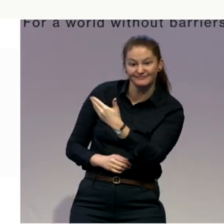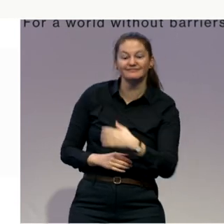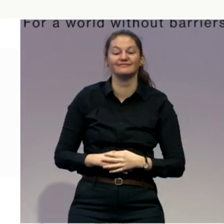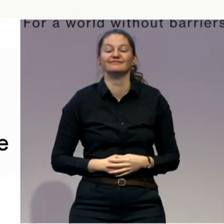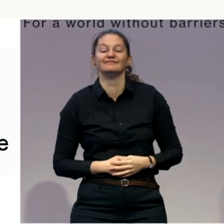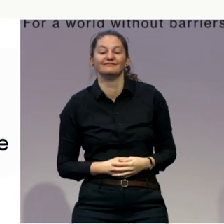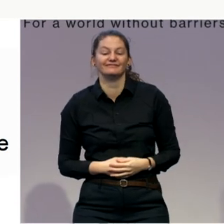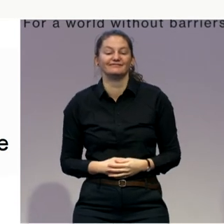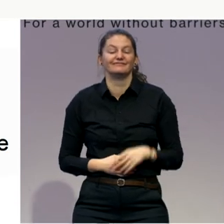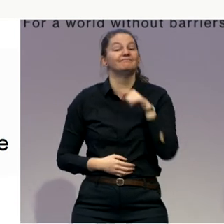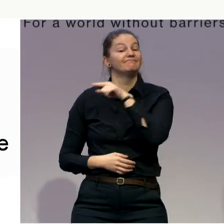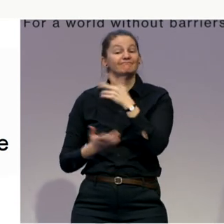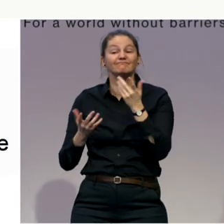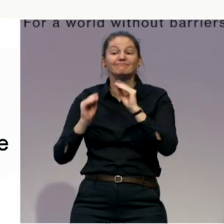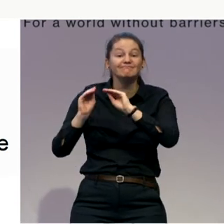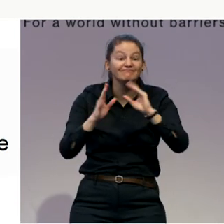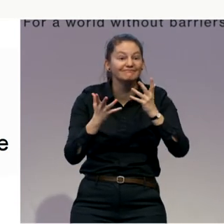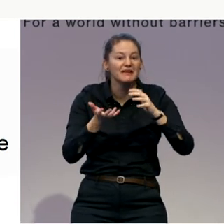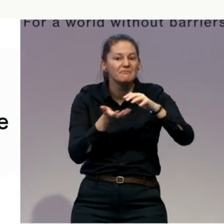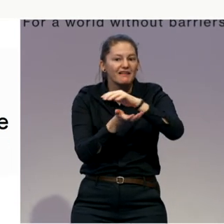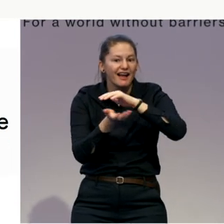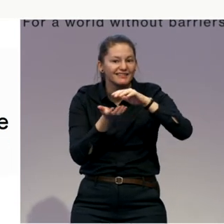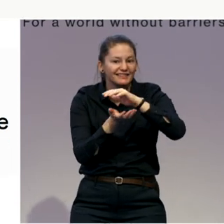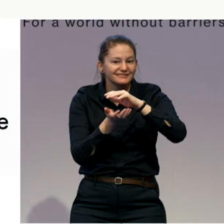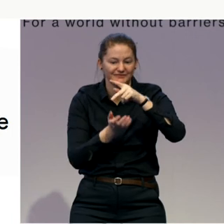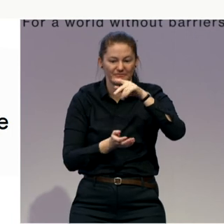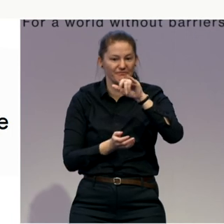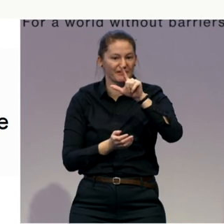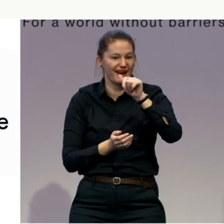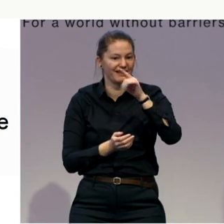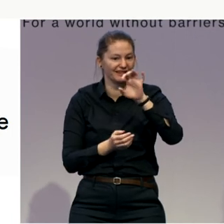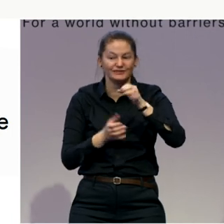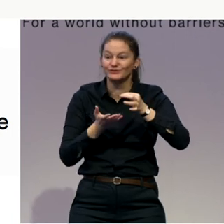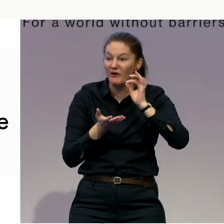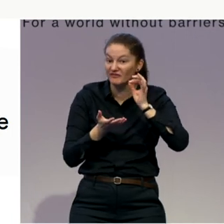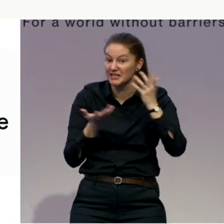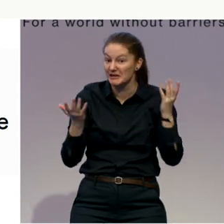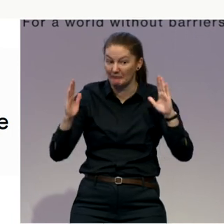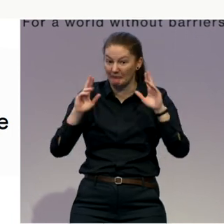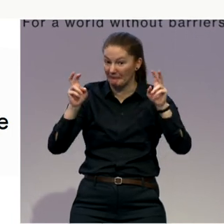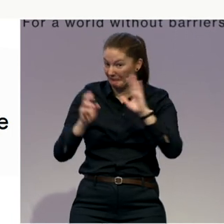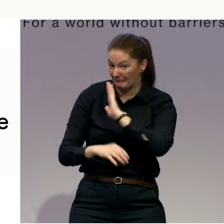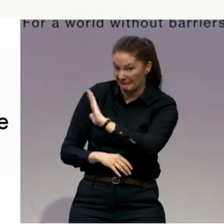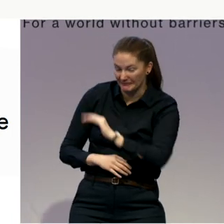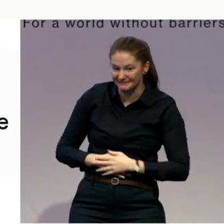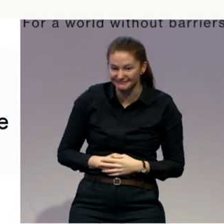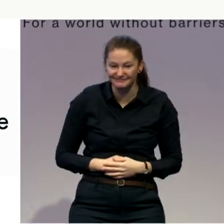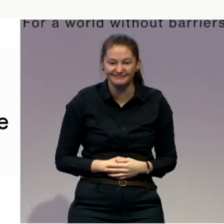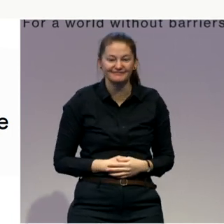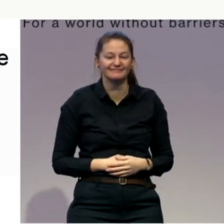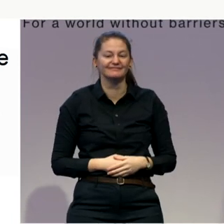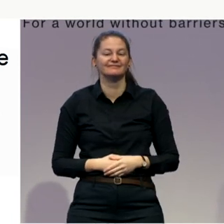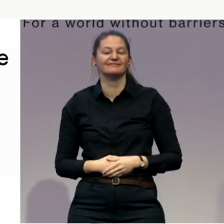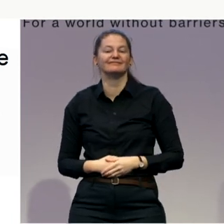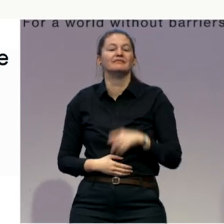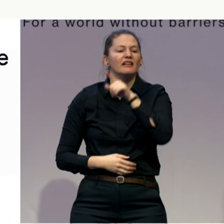a different movement. So what I'm asking, inviting you all to do is put down those phones, get your head out